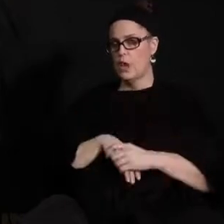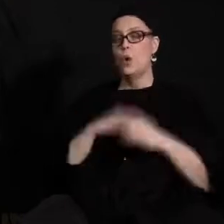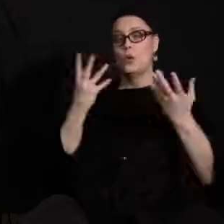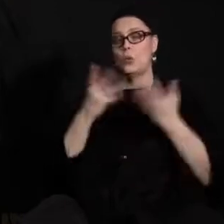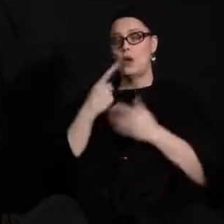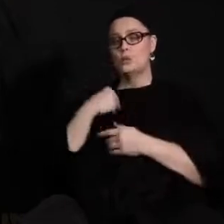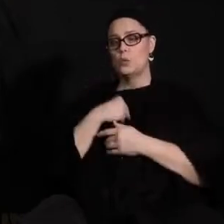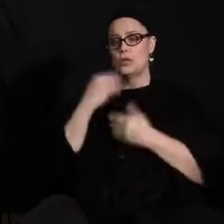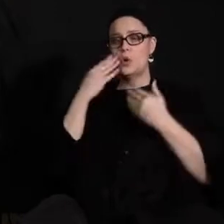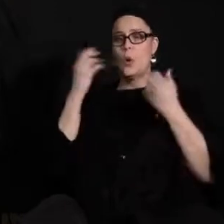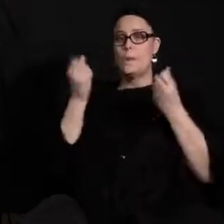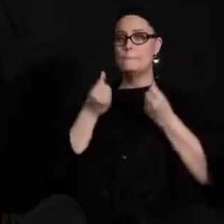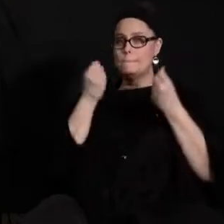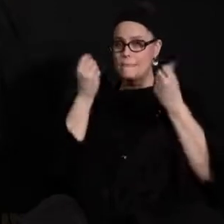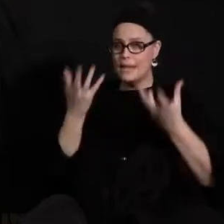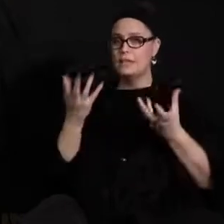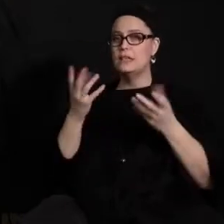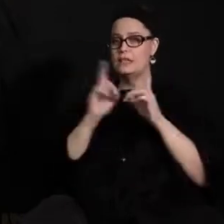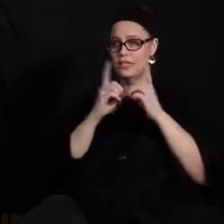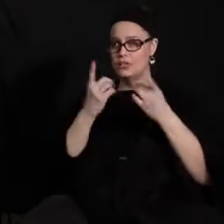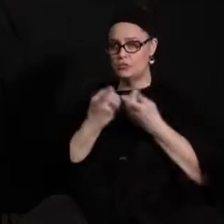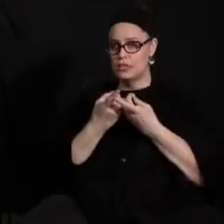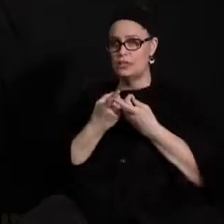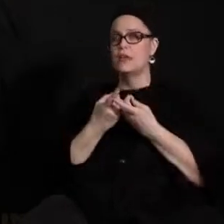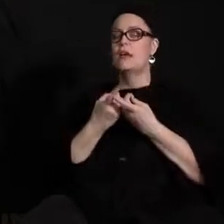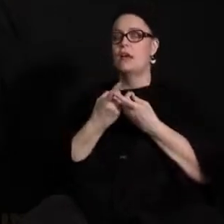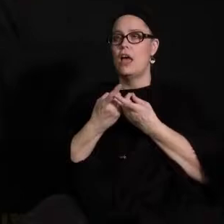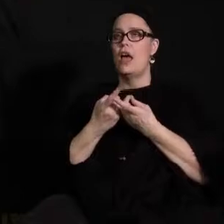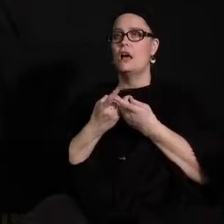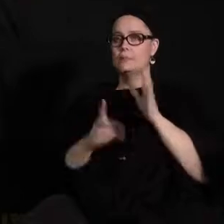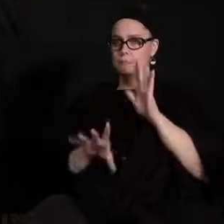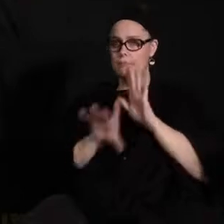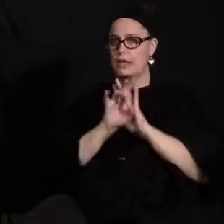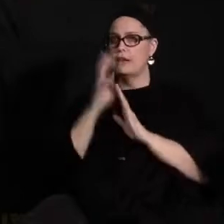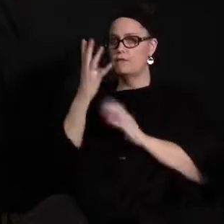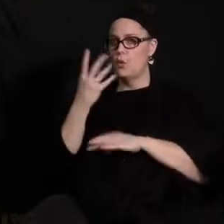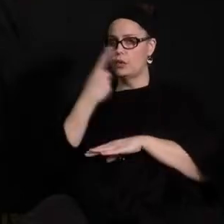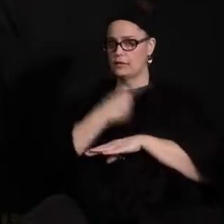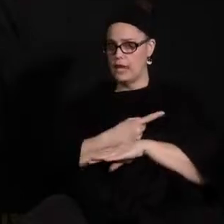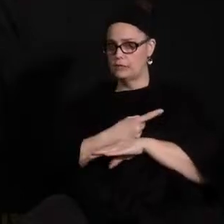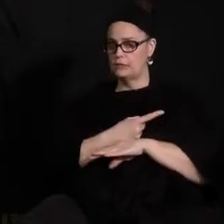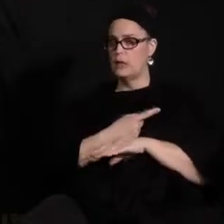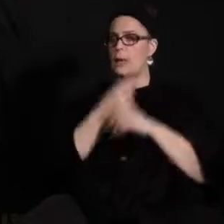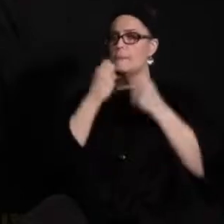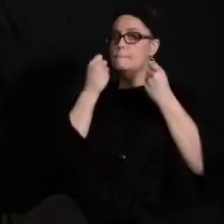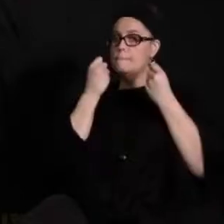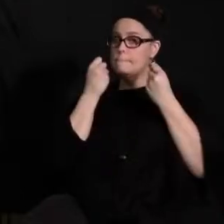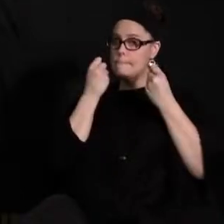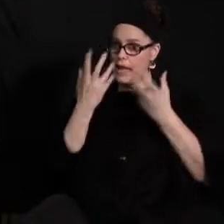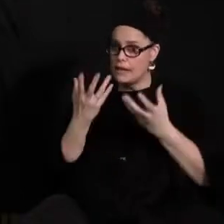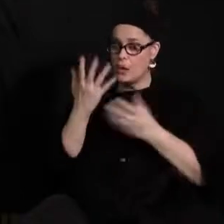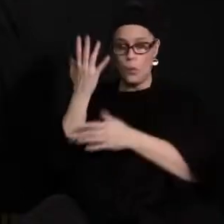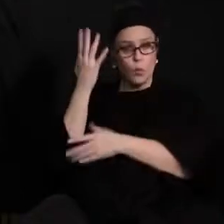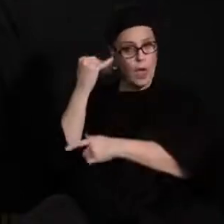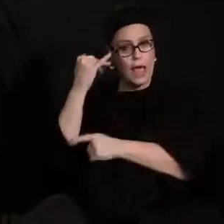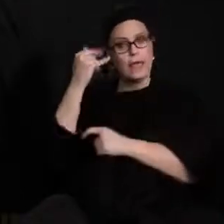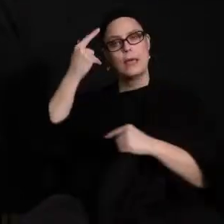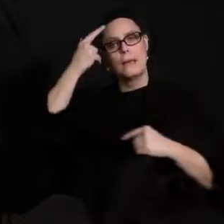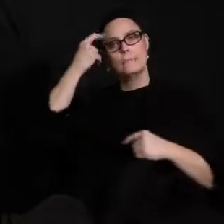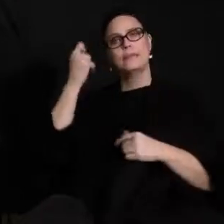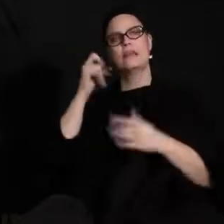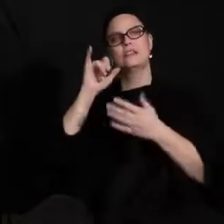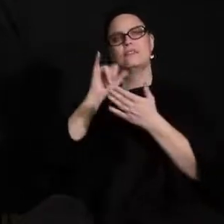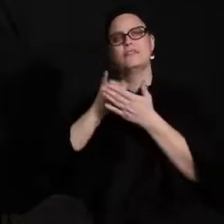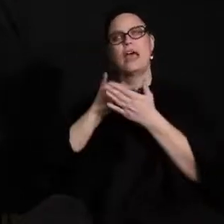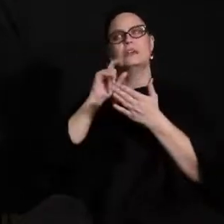many uh districts across the metro have opted for four days uh many of those districts opted for those four days because they recognize the